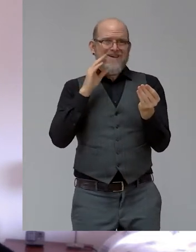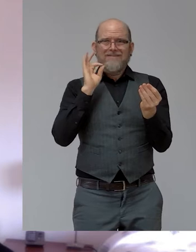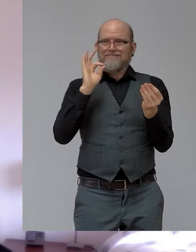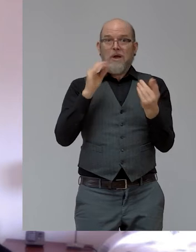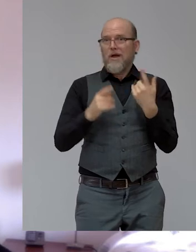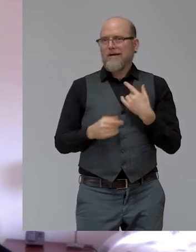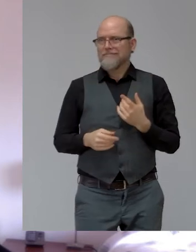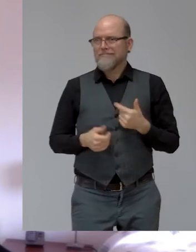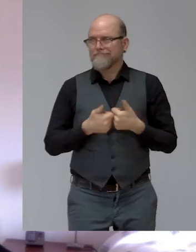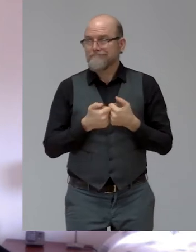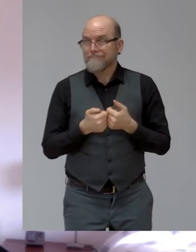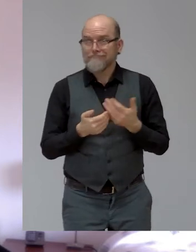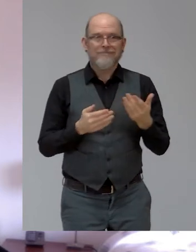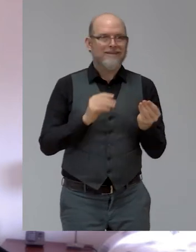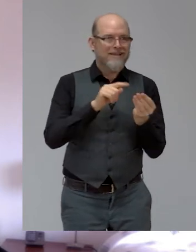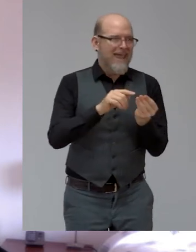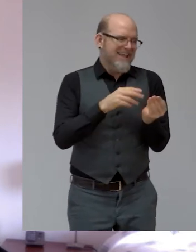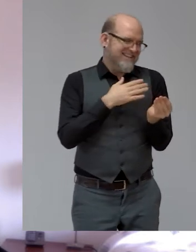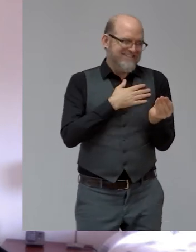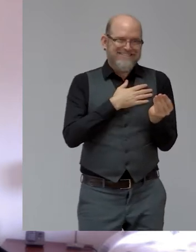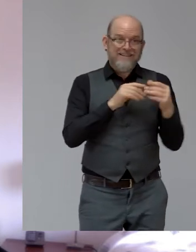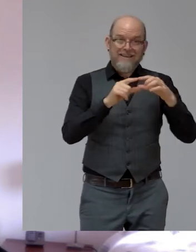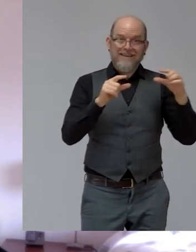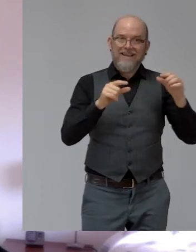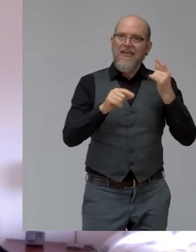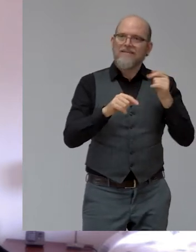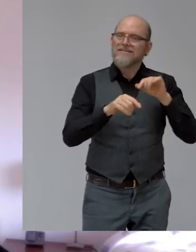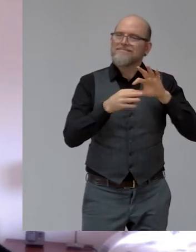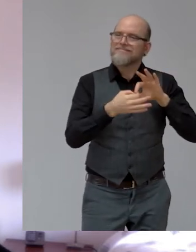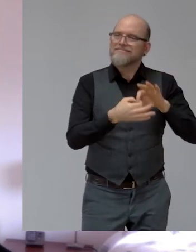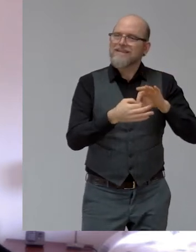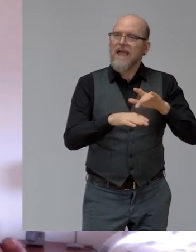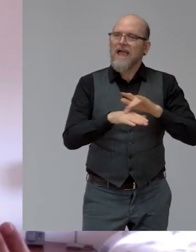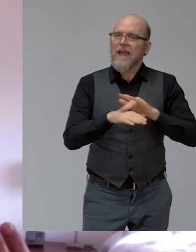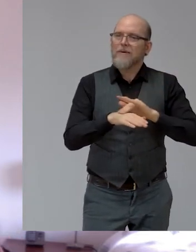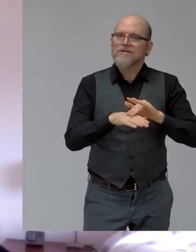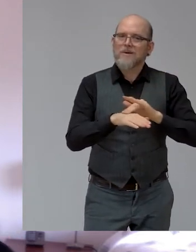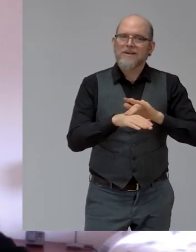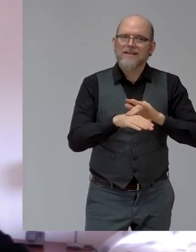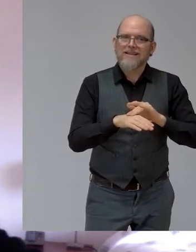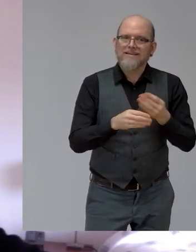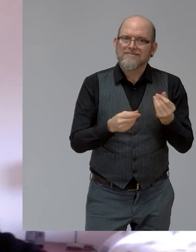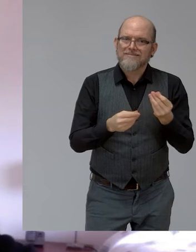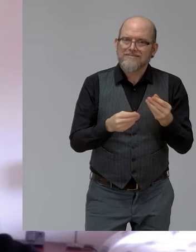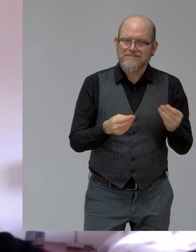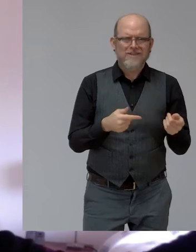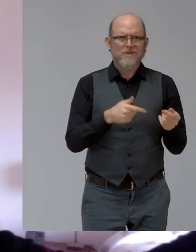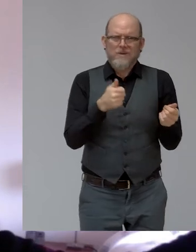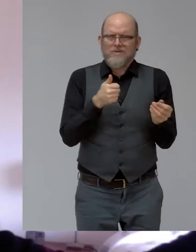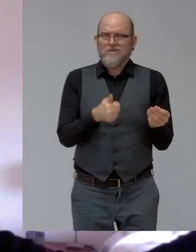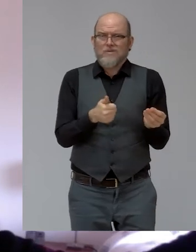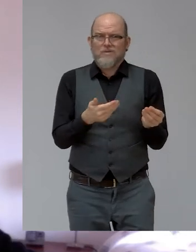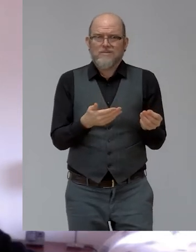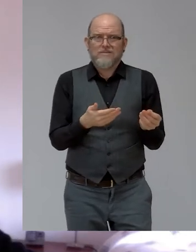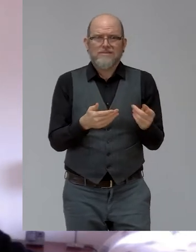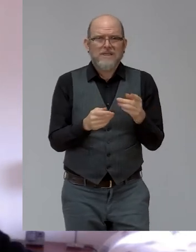what, you know, builds an emotional connection with the product. So you start with testing at the extreme, that